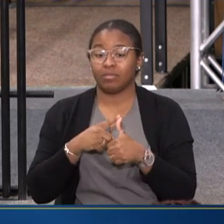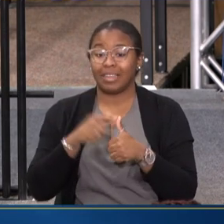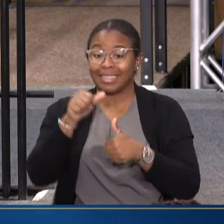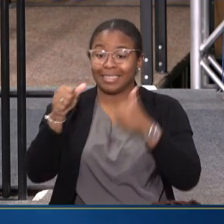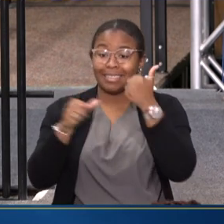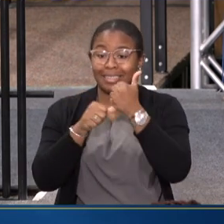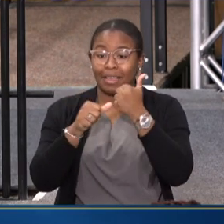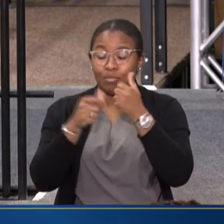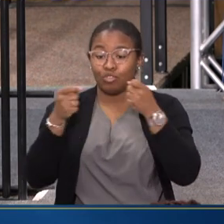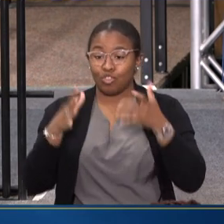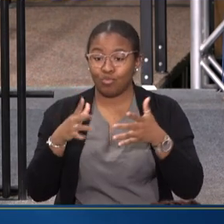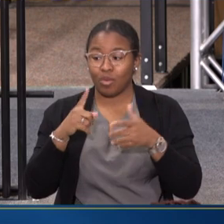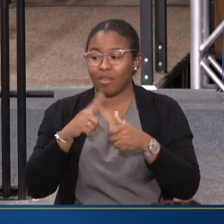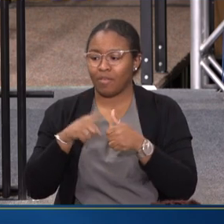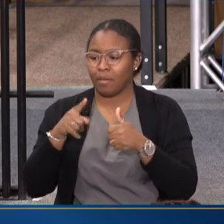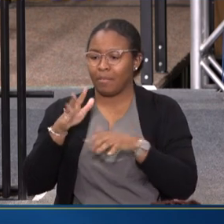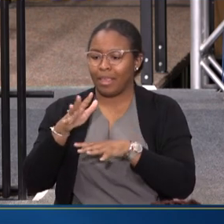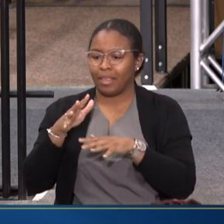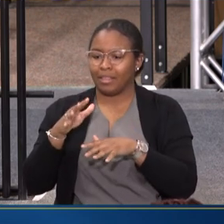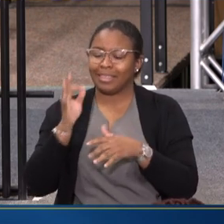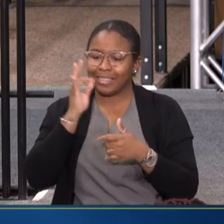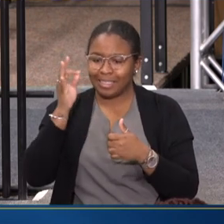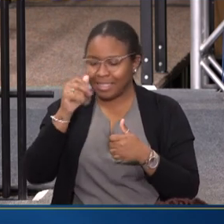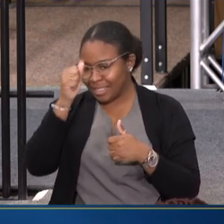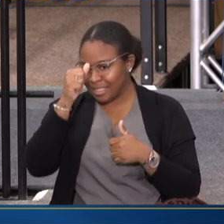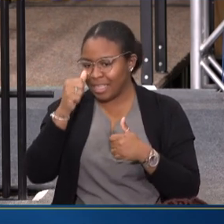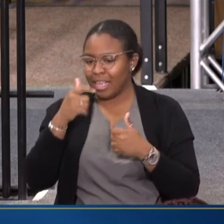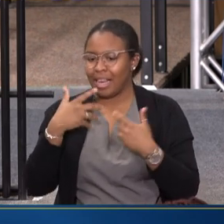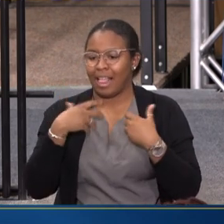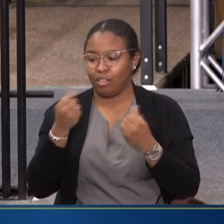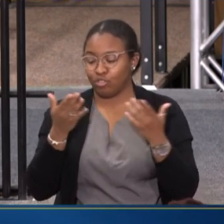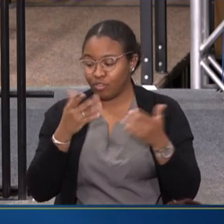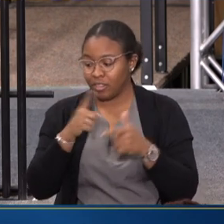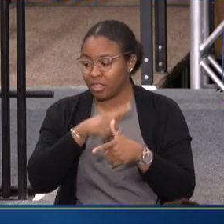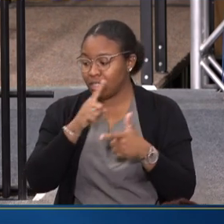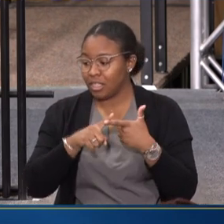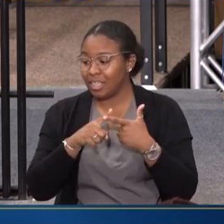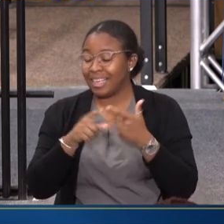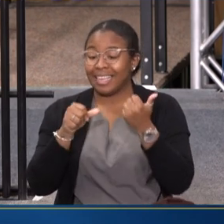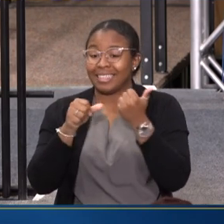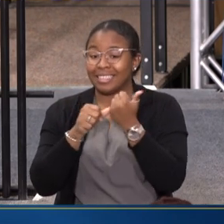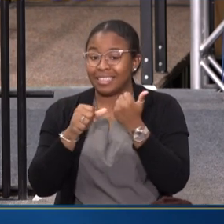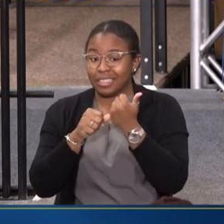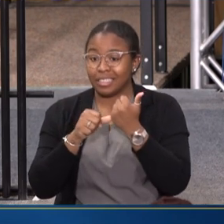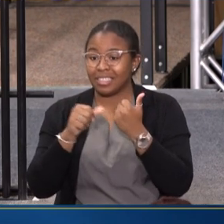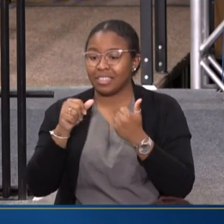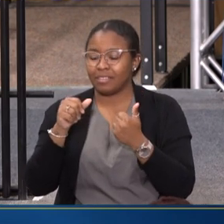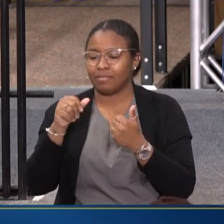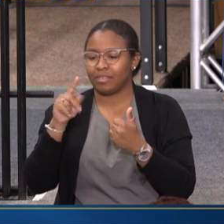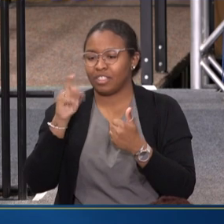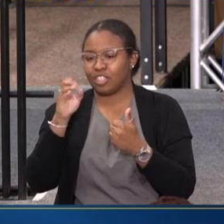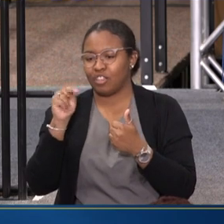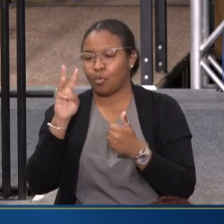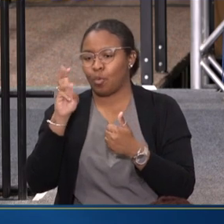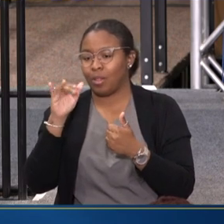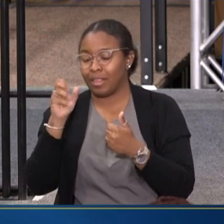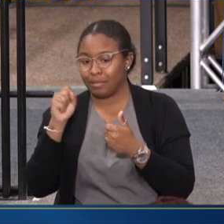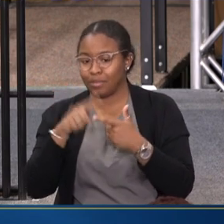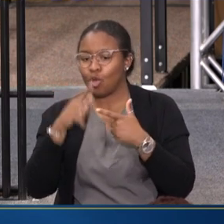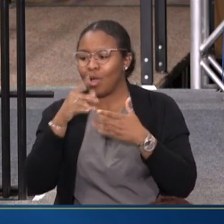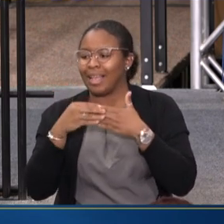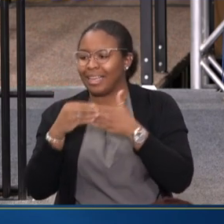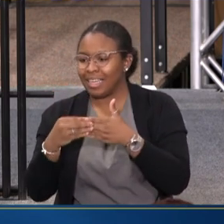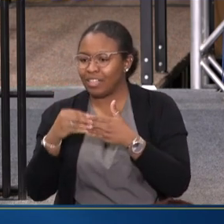DEPUTY DIRECTOR OF THE INDIAN HEALTH SERVICE, BENJAMIN SCOTT, ASSISTANT SECRETARY TERRAN WILLIAMS, WHO LEADS THE OFFICE OF